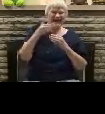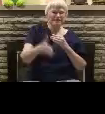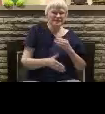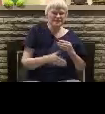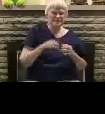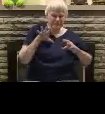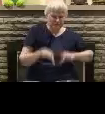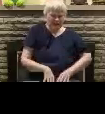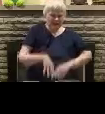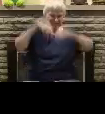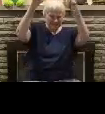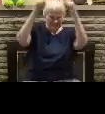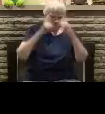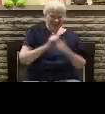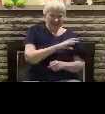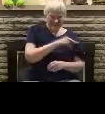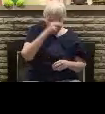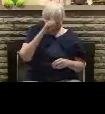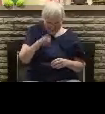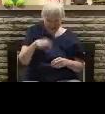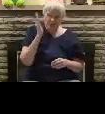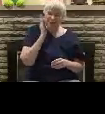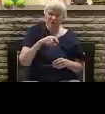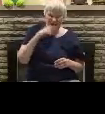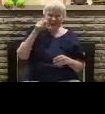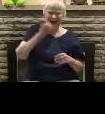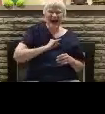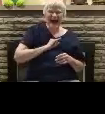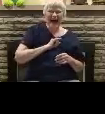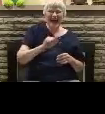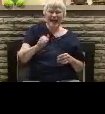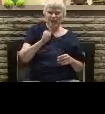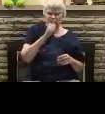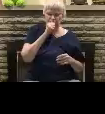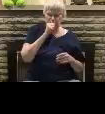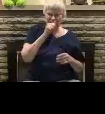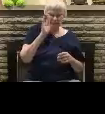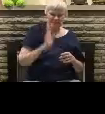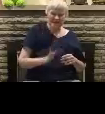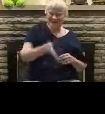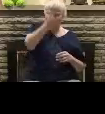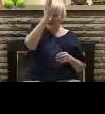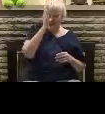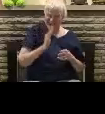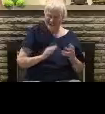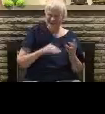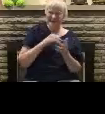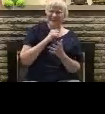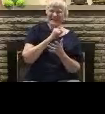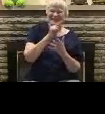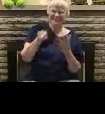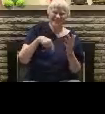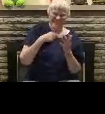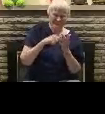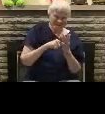and the Antichrist is revealed and he'll go into that temple and declare himself to be God. See, all the pieces are come